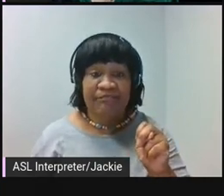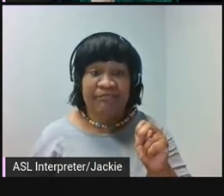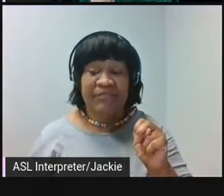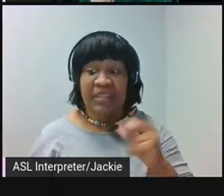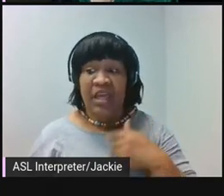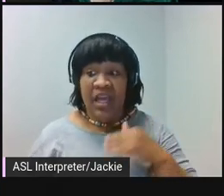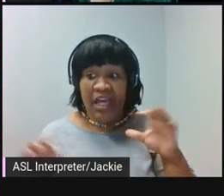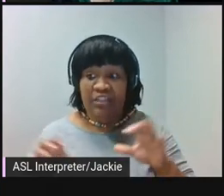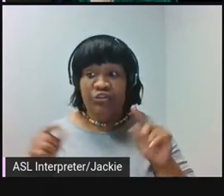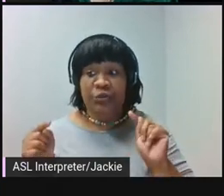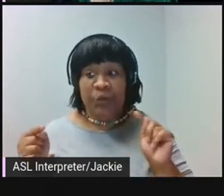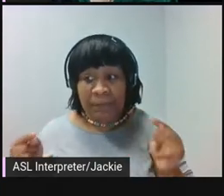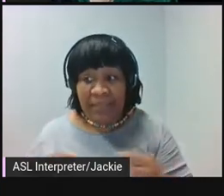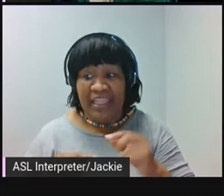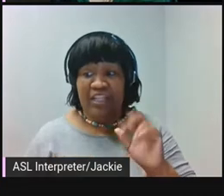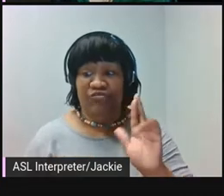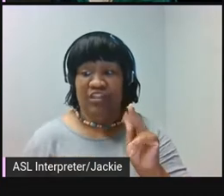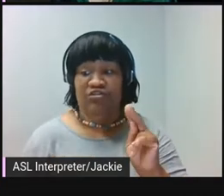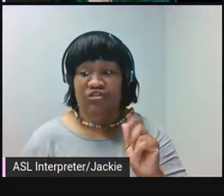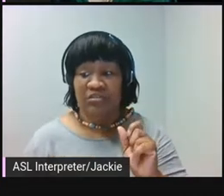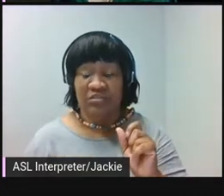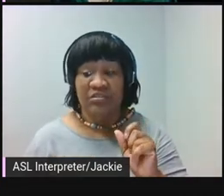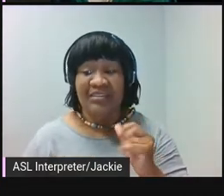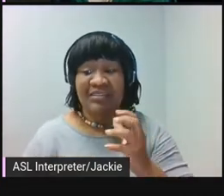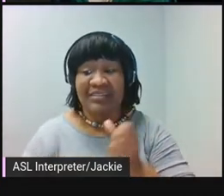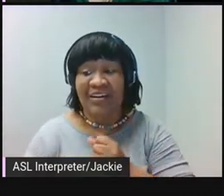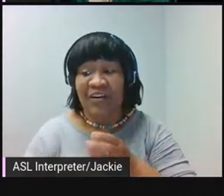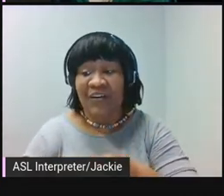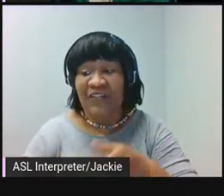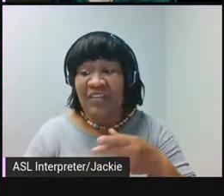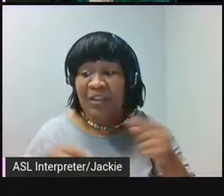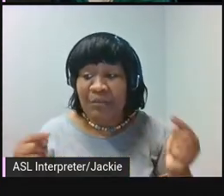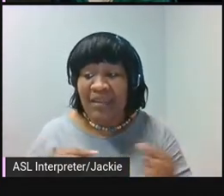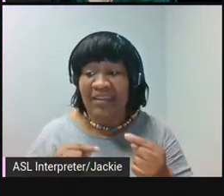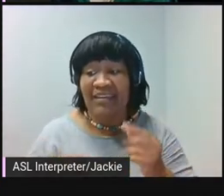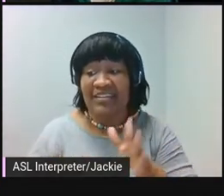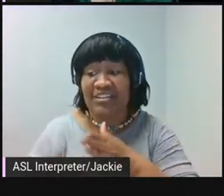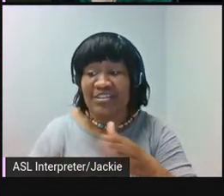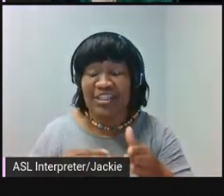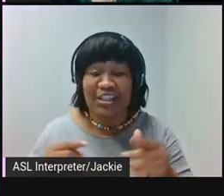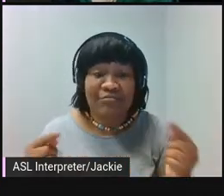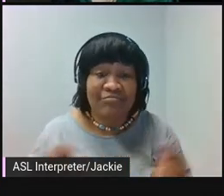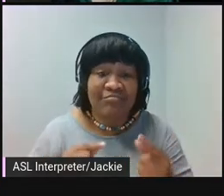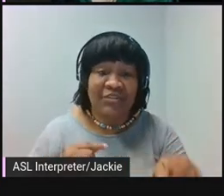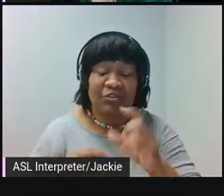I do pain rituals to gain agency over the pain and shared burdens of the survivors.